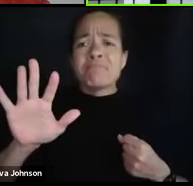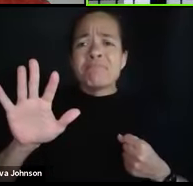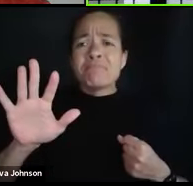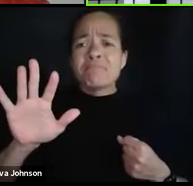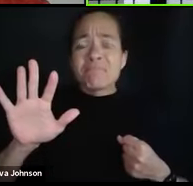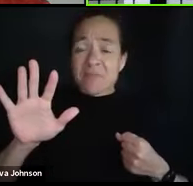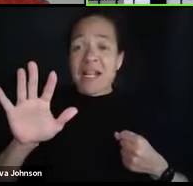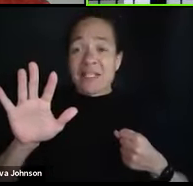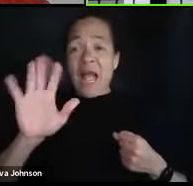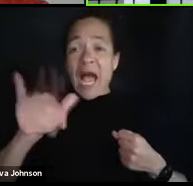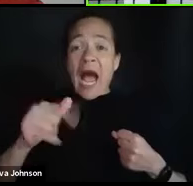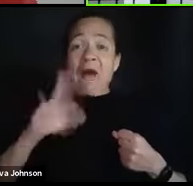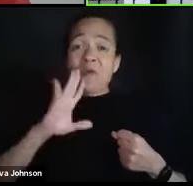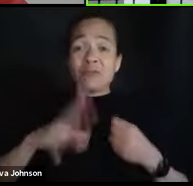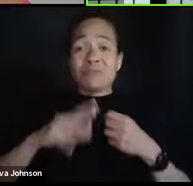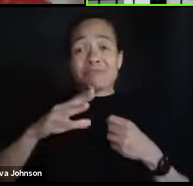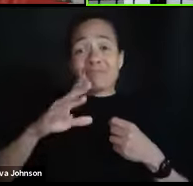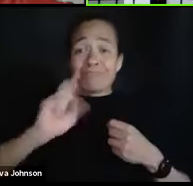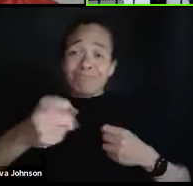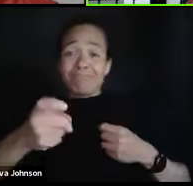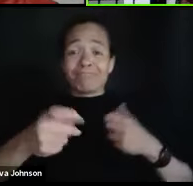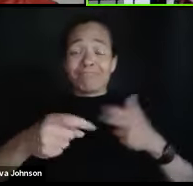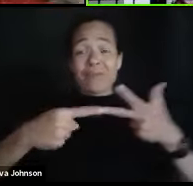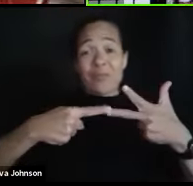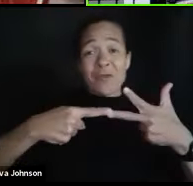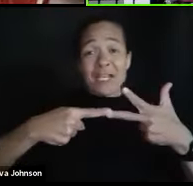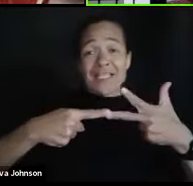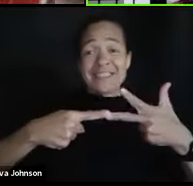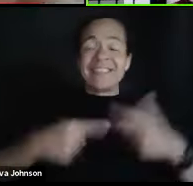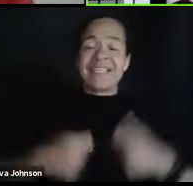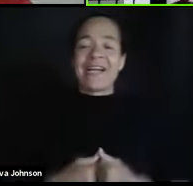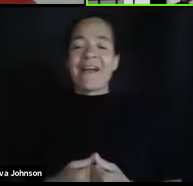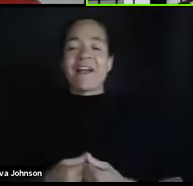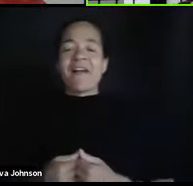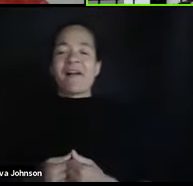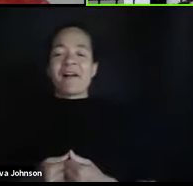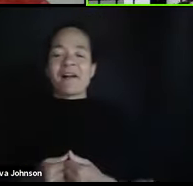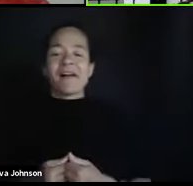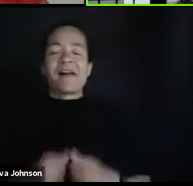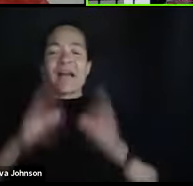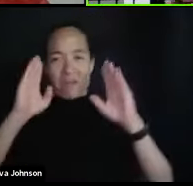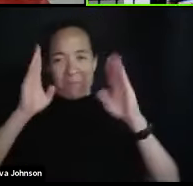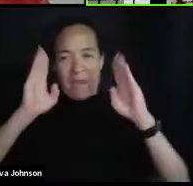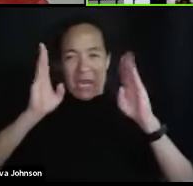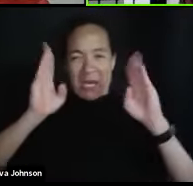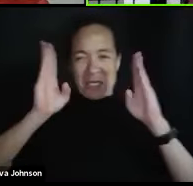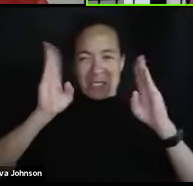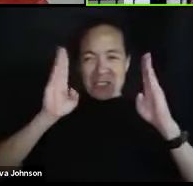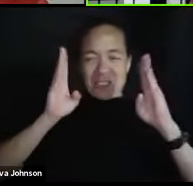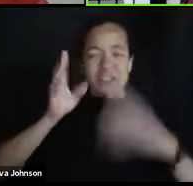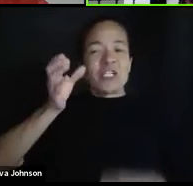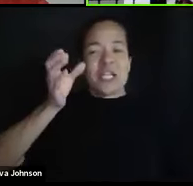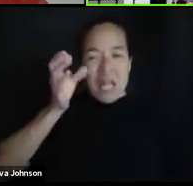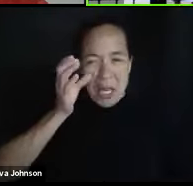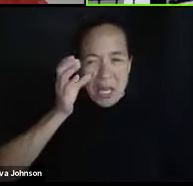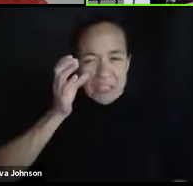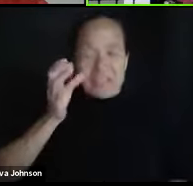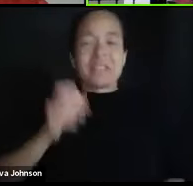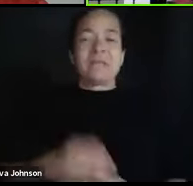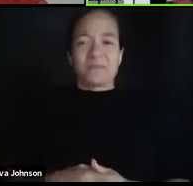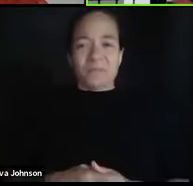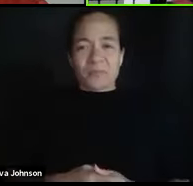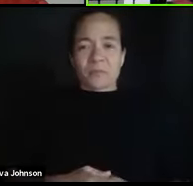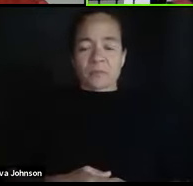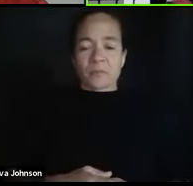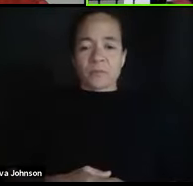say that's number three. Tammy just gave us number three. And that is paying attention and listening. Now,